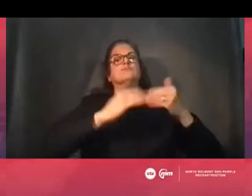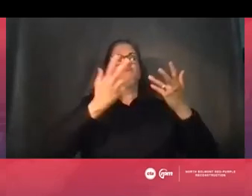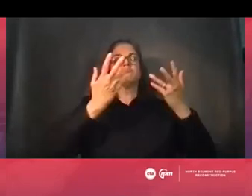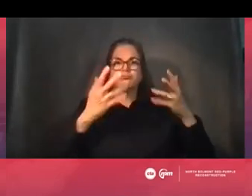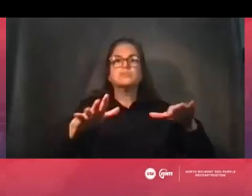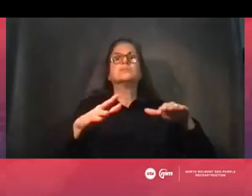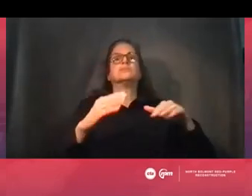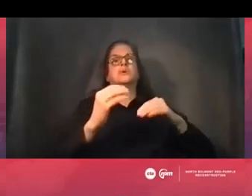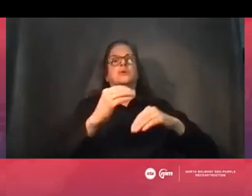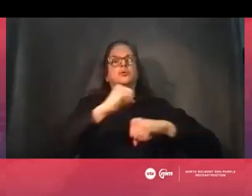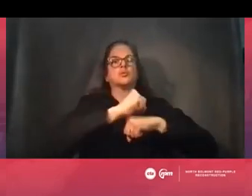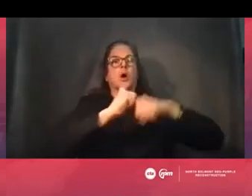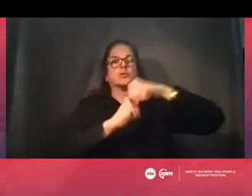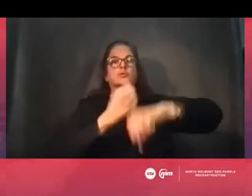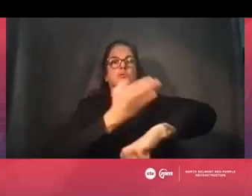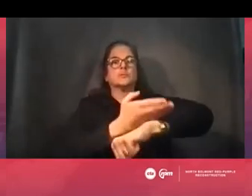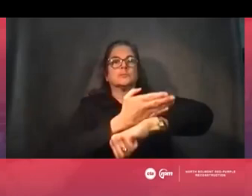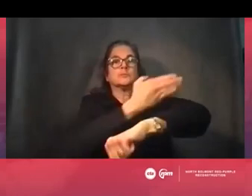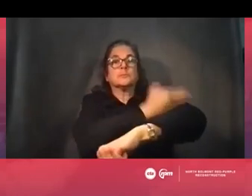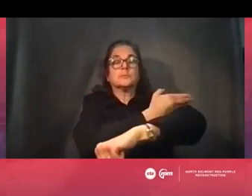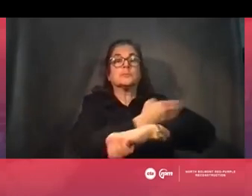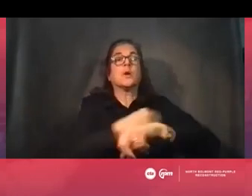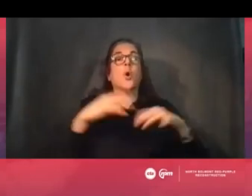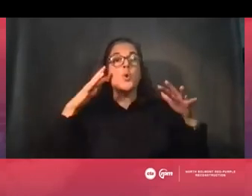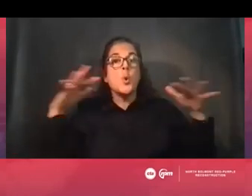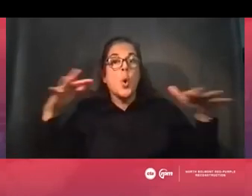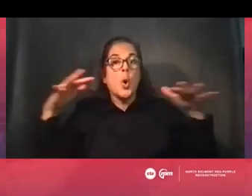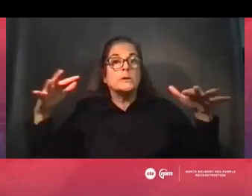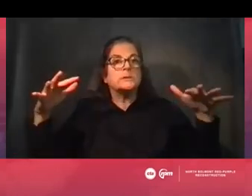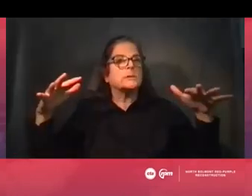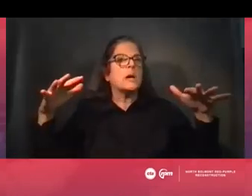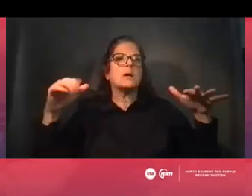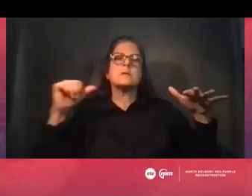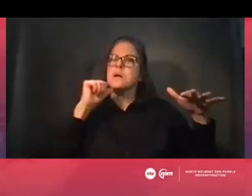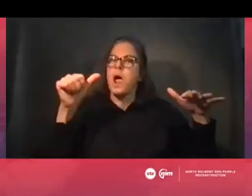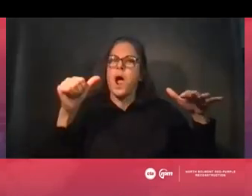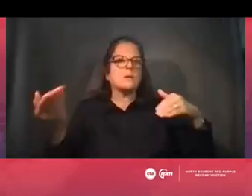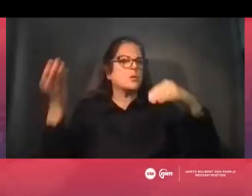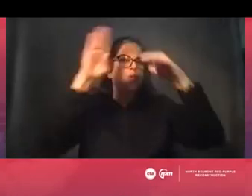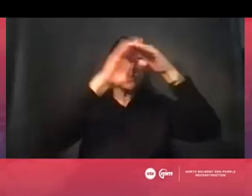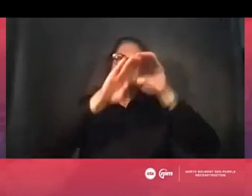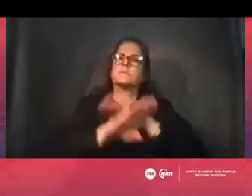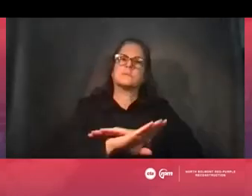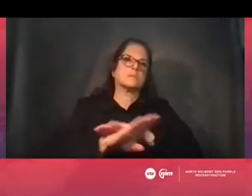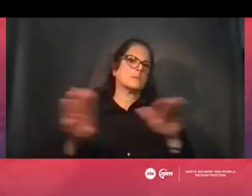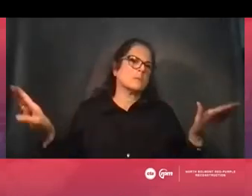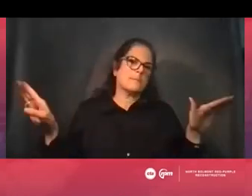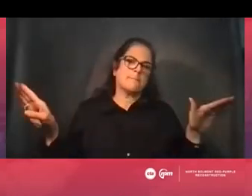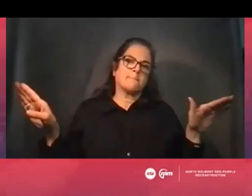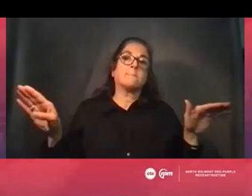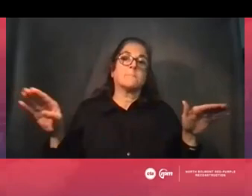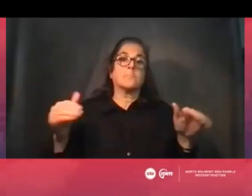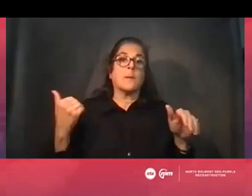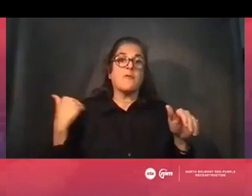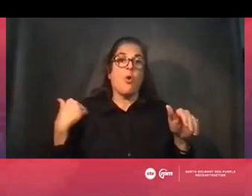the noise levels will not increase. And, and you saw in one of the earlier slides where we said, as we put in the on the concrete